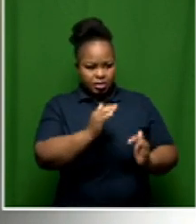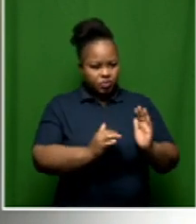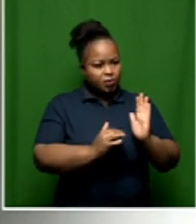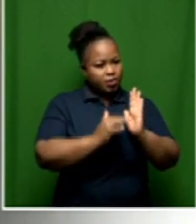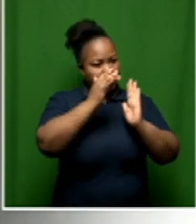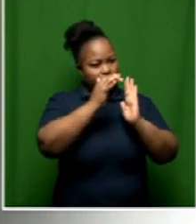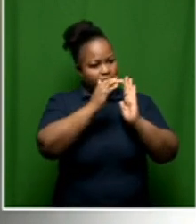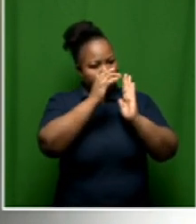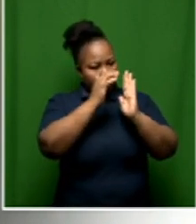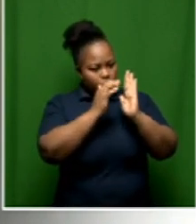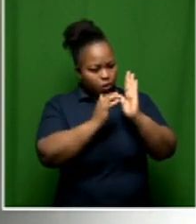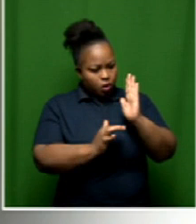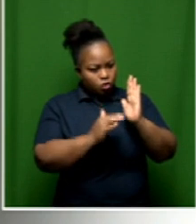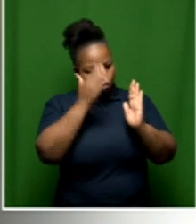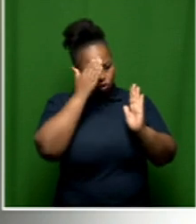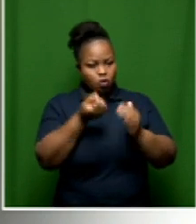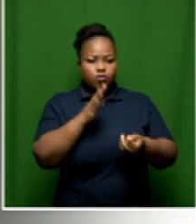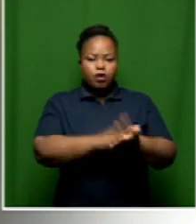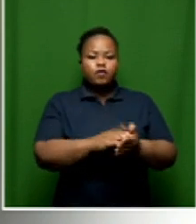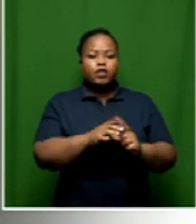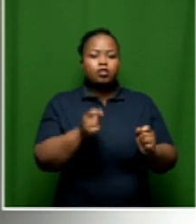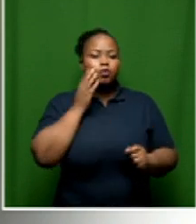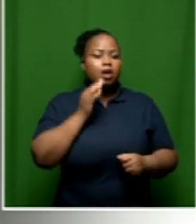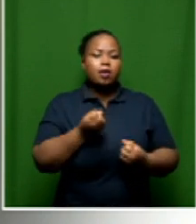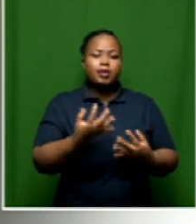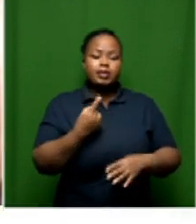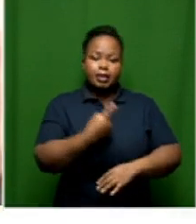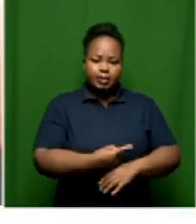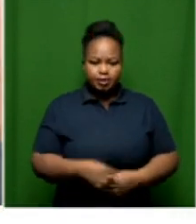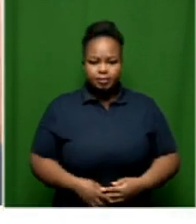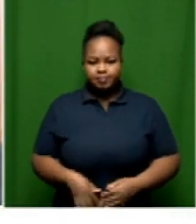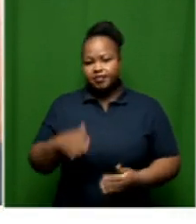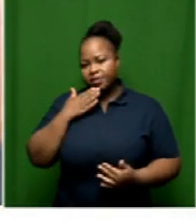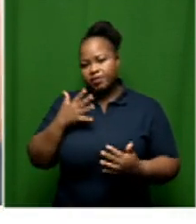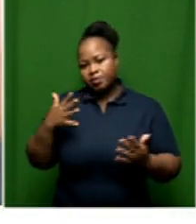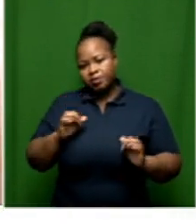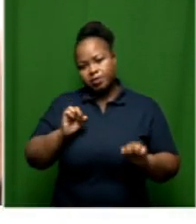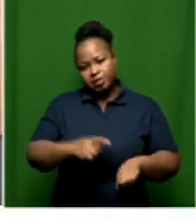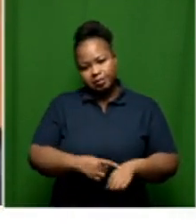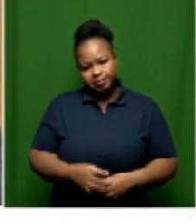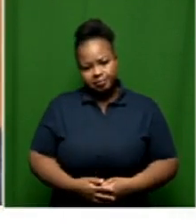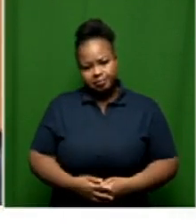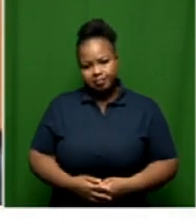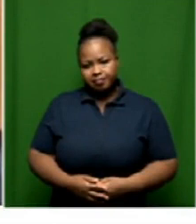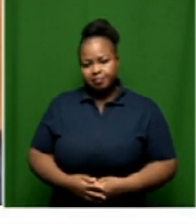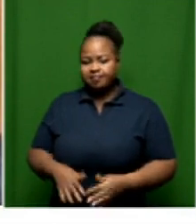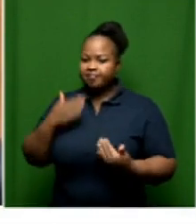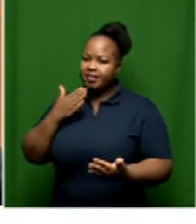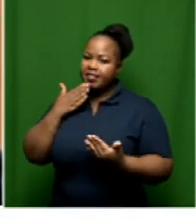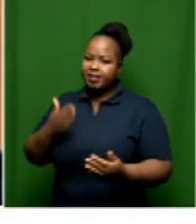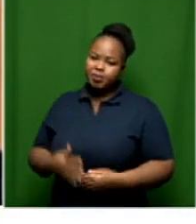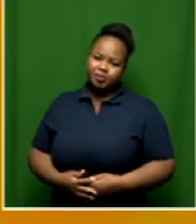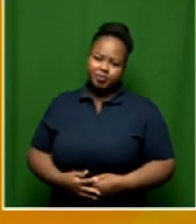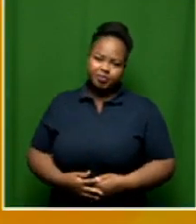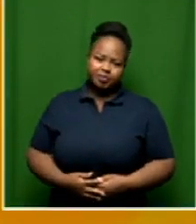so that you can properly budget for that. Mr. Edwin Sibia, thank you so much for your time. Thank you for having